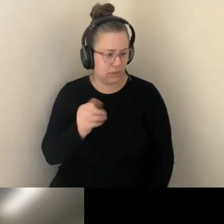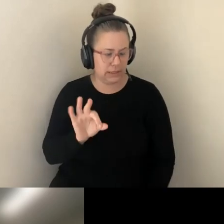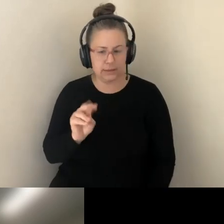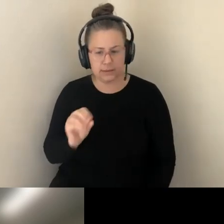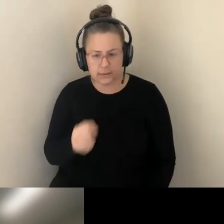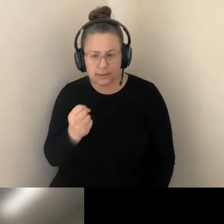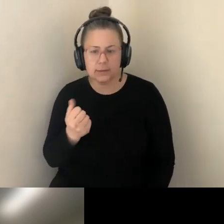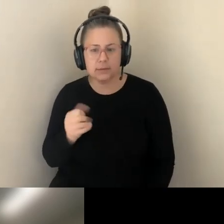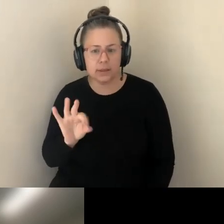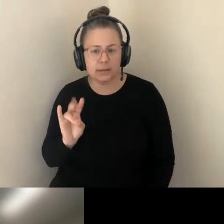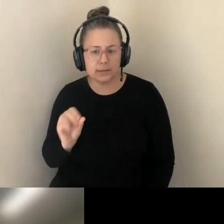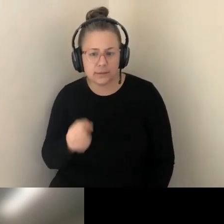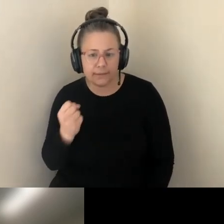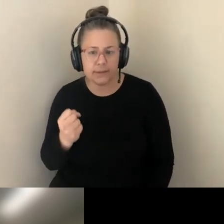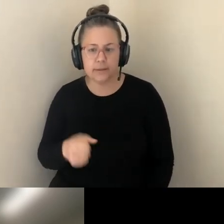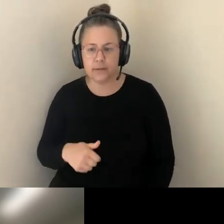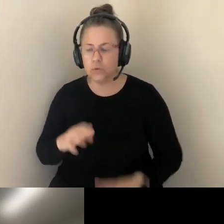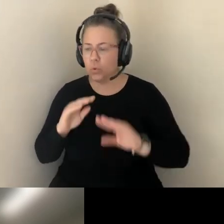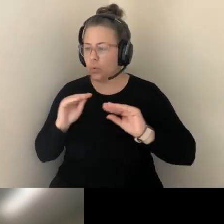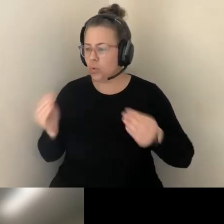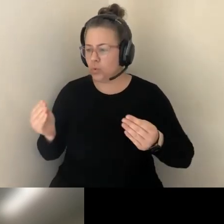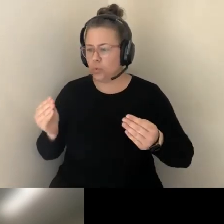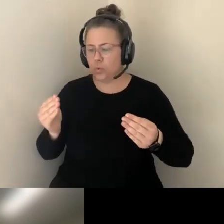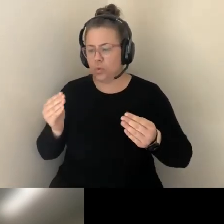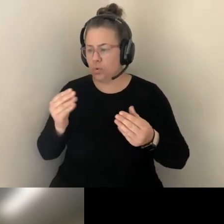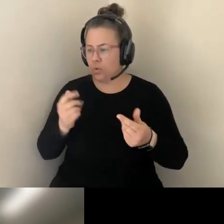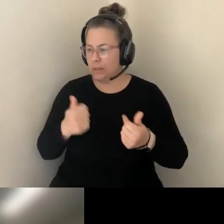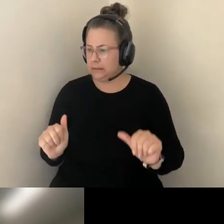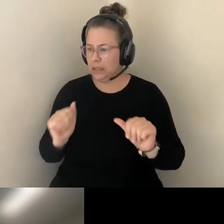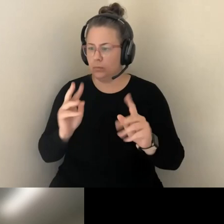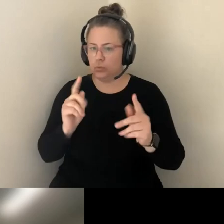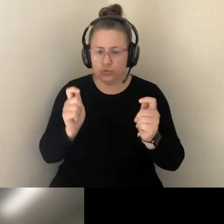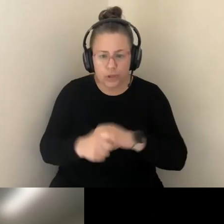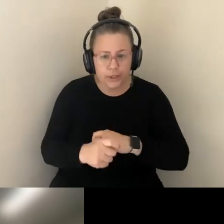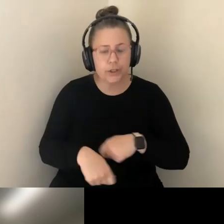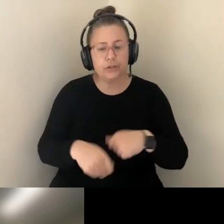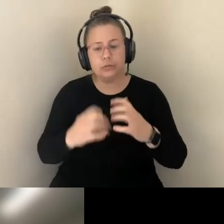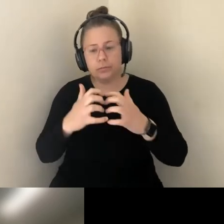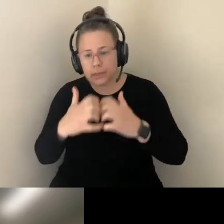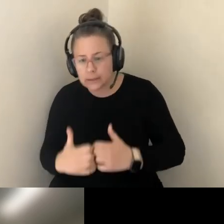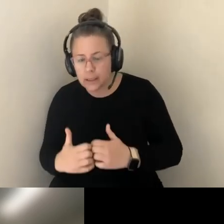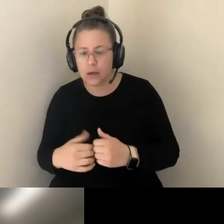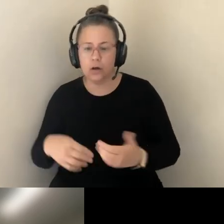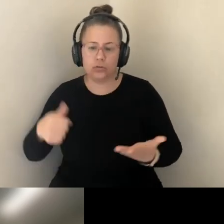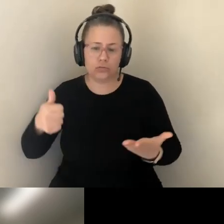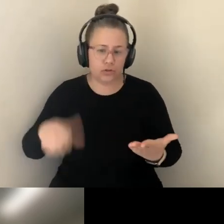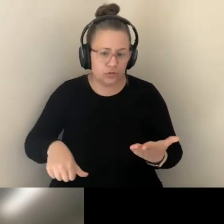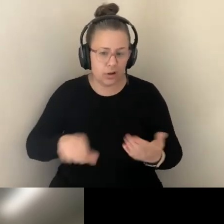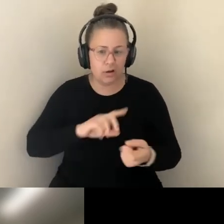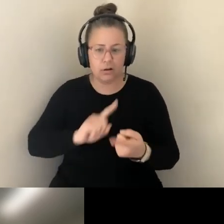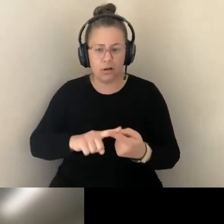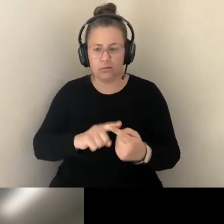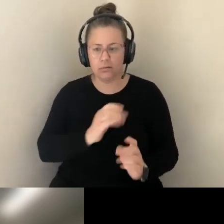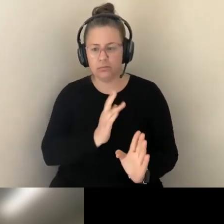BE CHANGED, DISMANTLED, REPEALED, UNTIL THE CIVIL RIGHTS MOVEMENTS AND THE OTHER RIGHTS